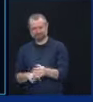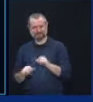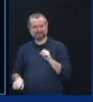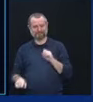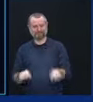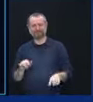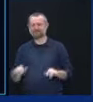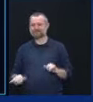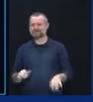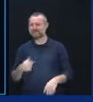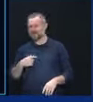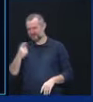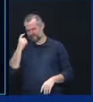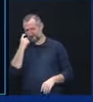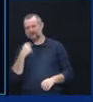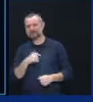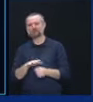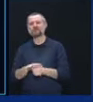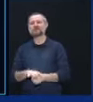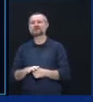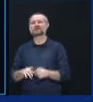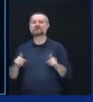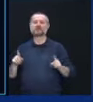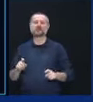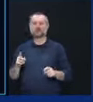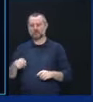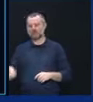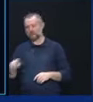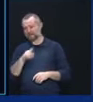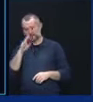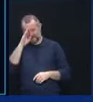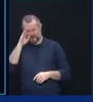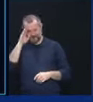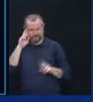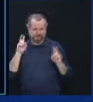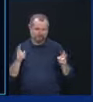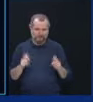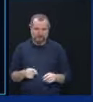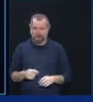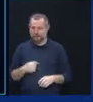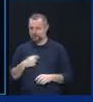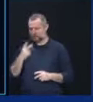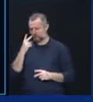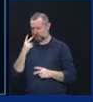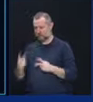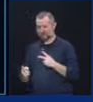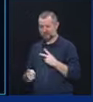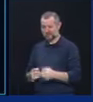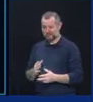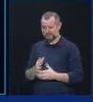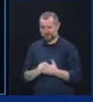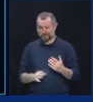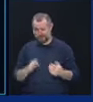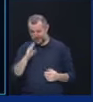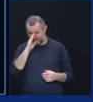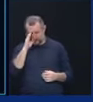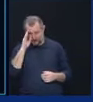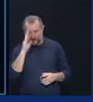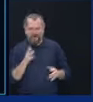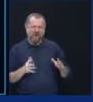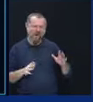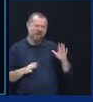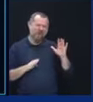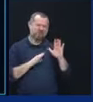through a stress test. And you saw which hospitals stood up and which